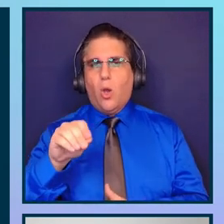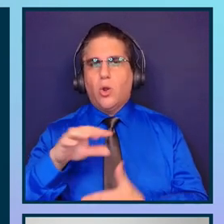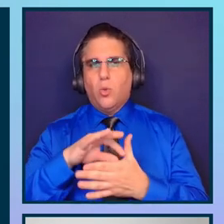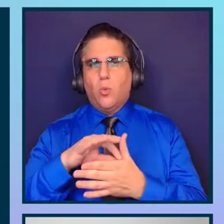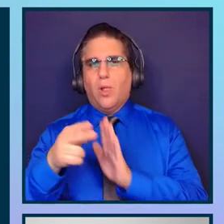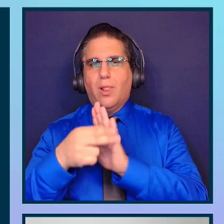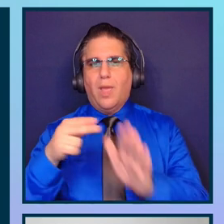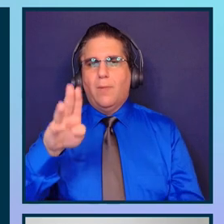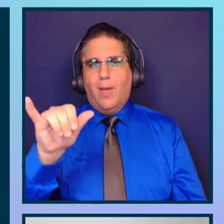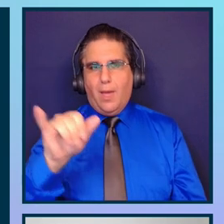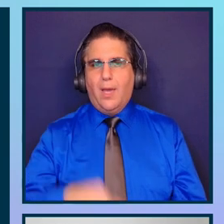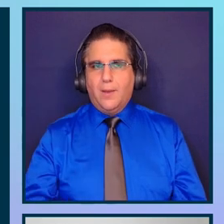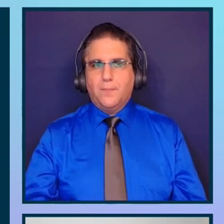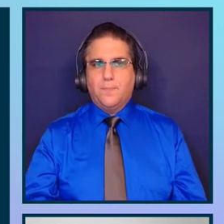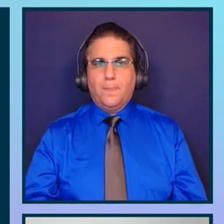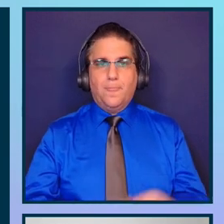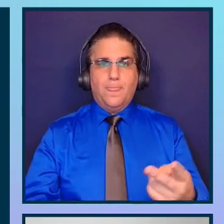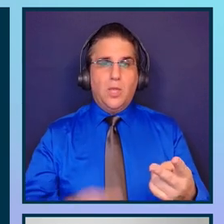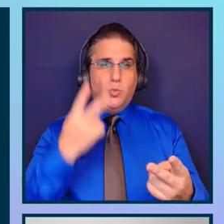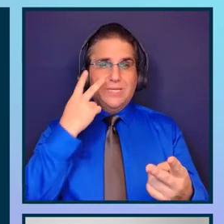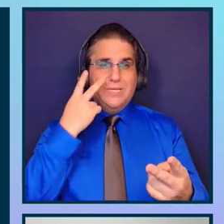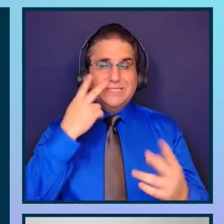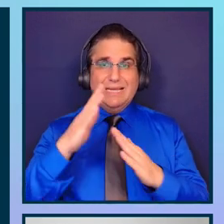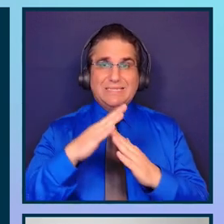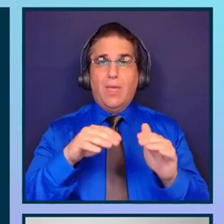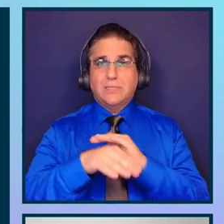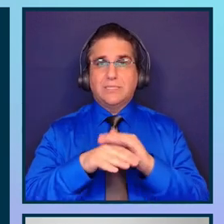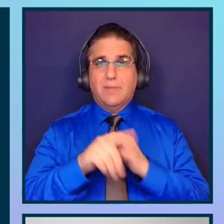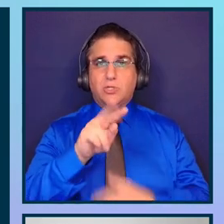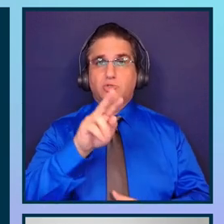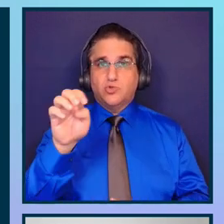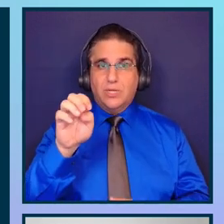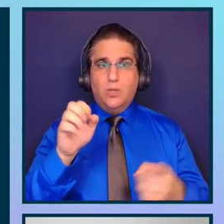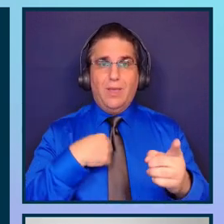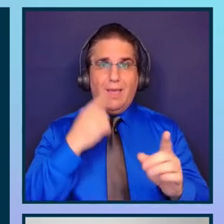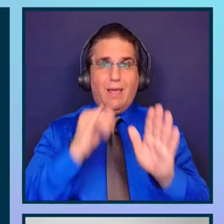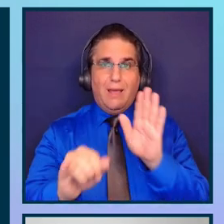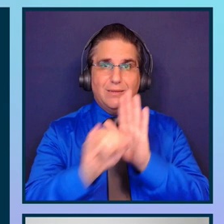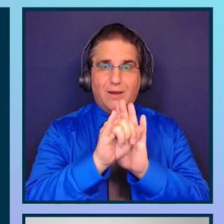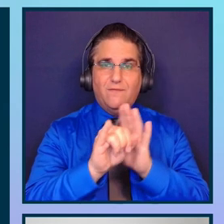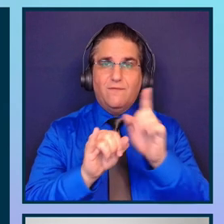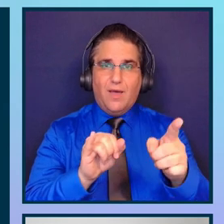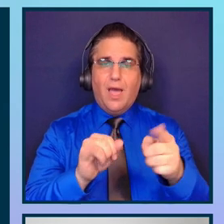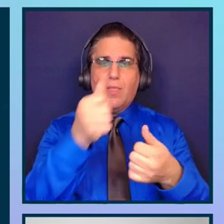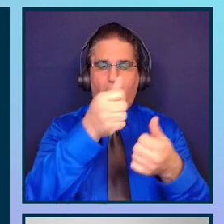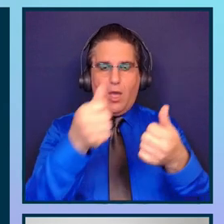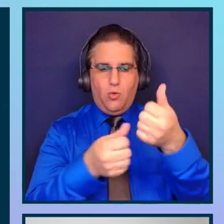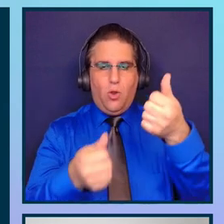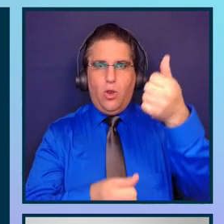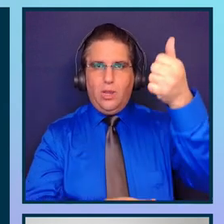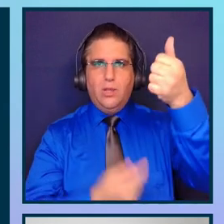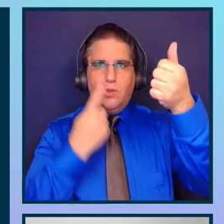And as well, in the top, we can see the accessibility tree. So, we can identify the hierarchy of the DOM